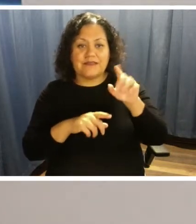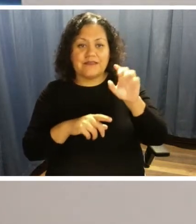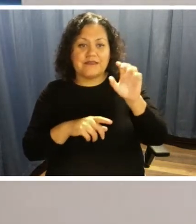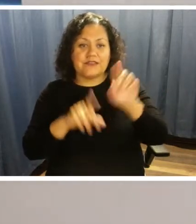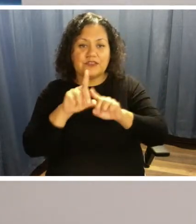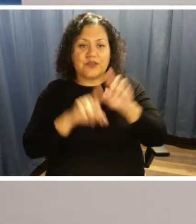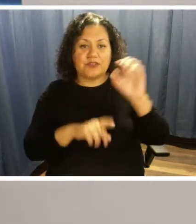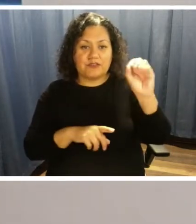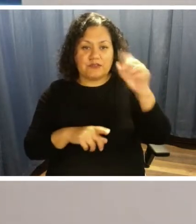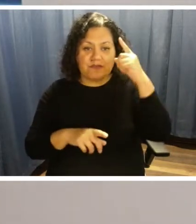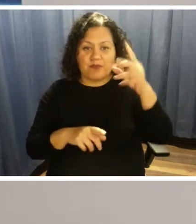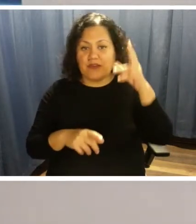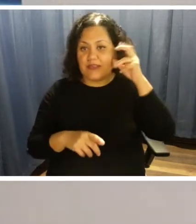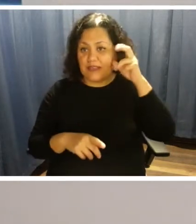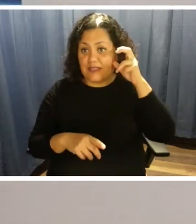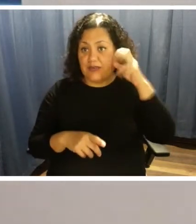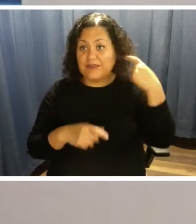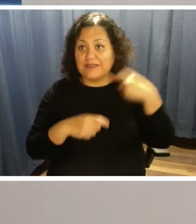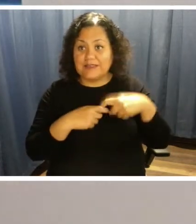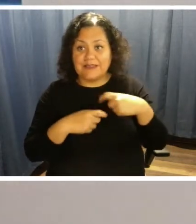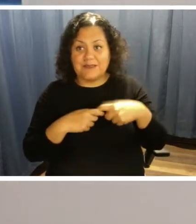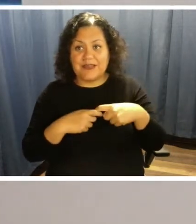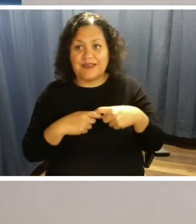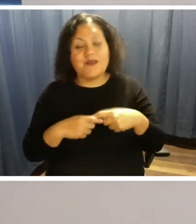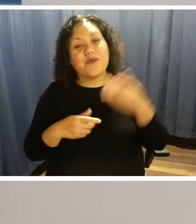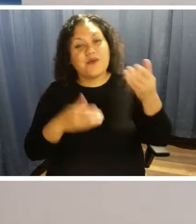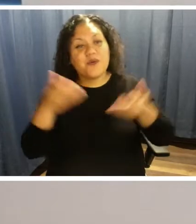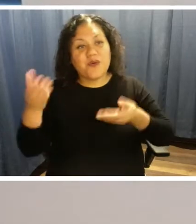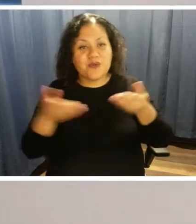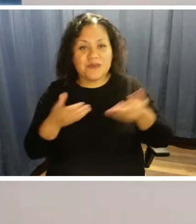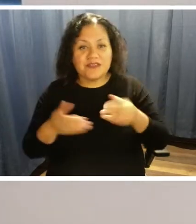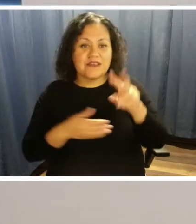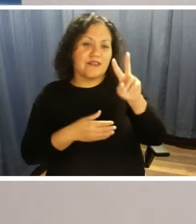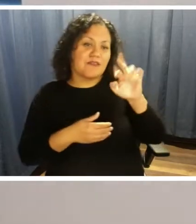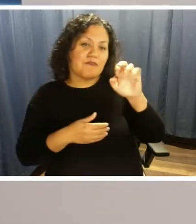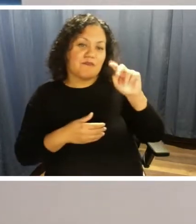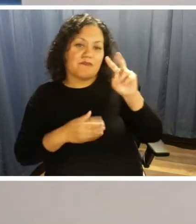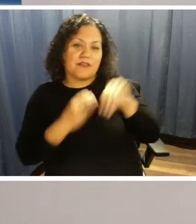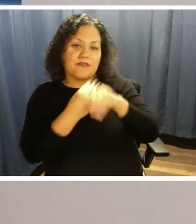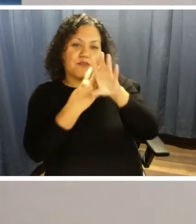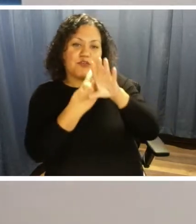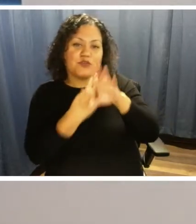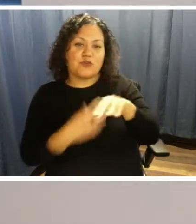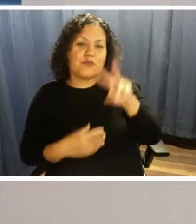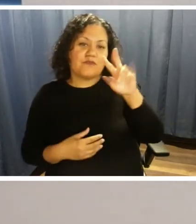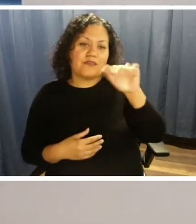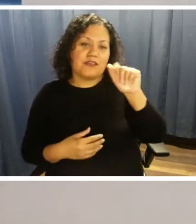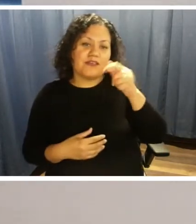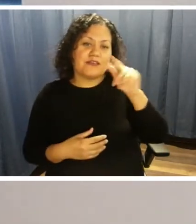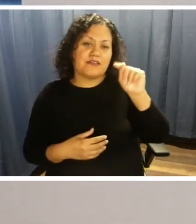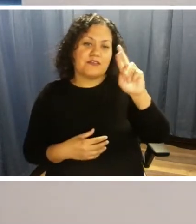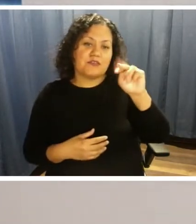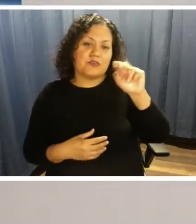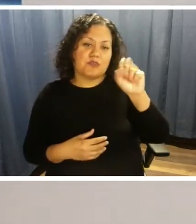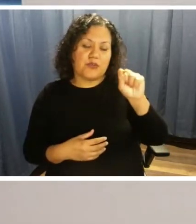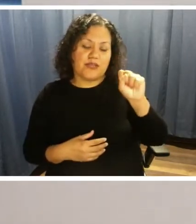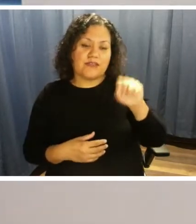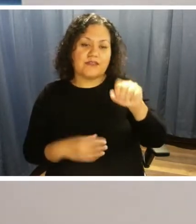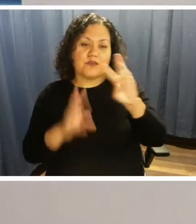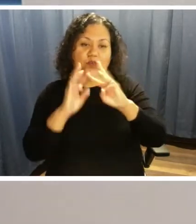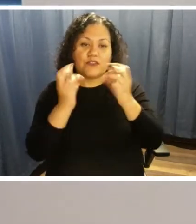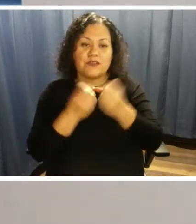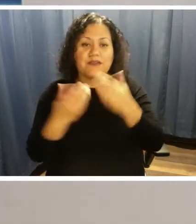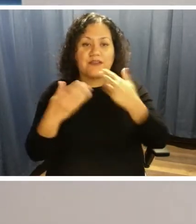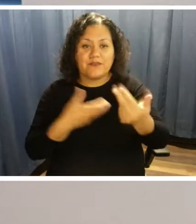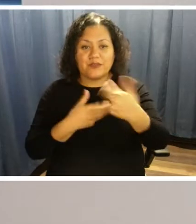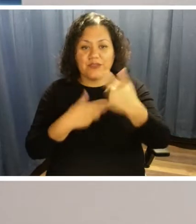escuchar en español. Welcome to the virtual ViaTrans workshop. Thank you for joining us. We are excited to have a